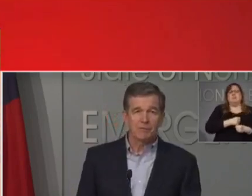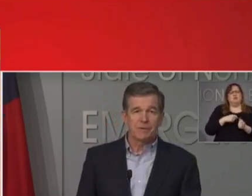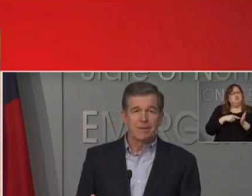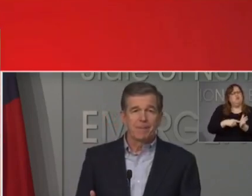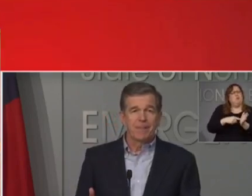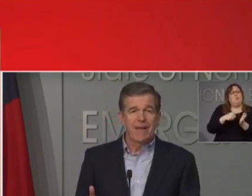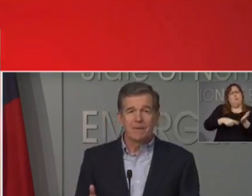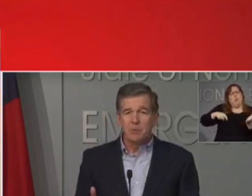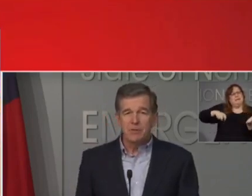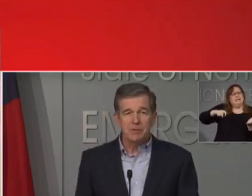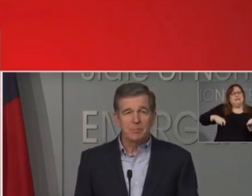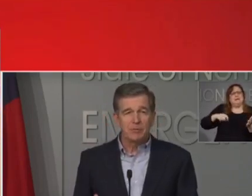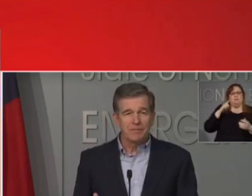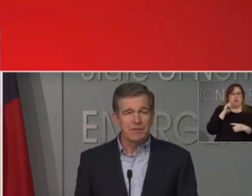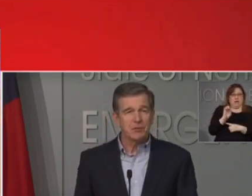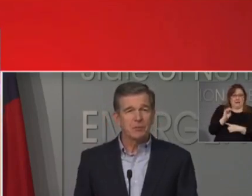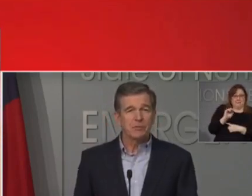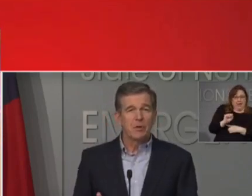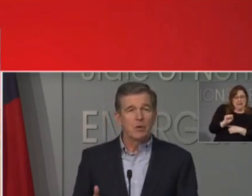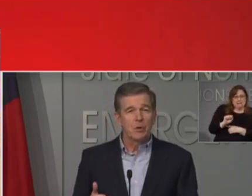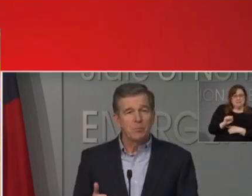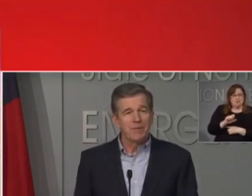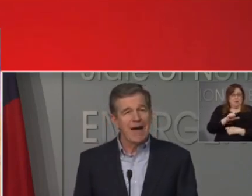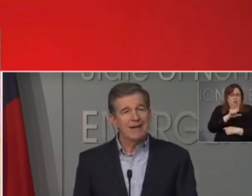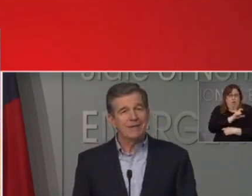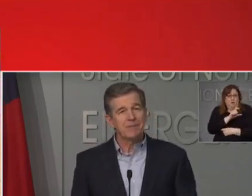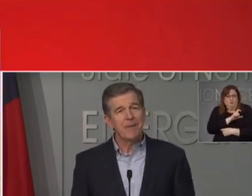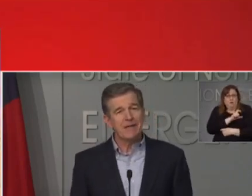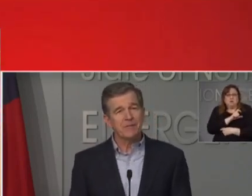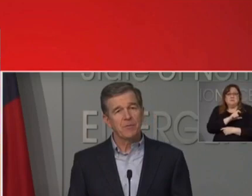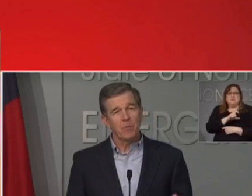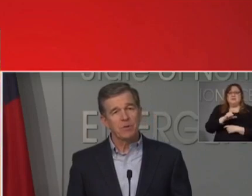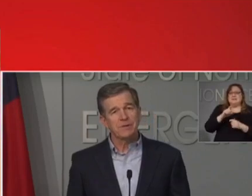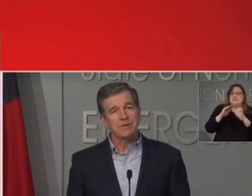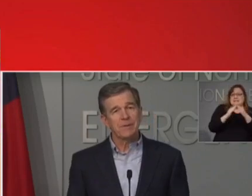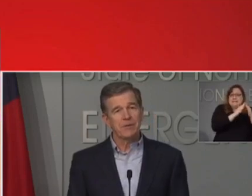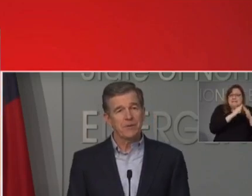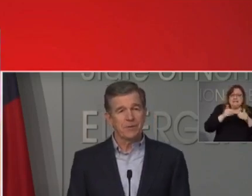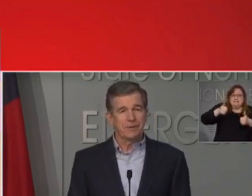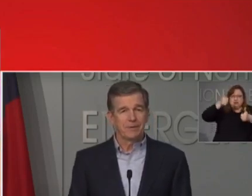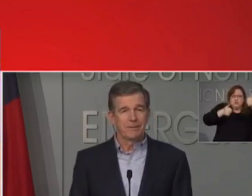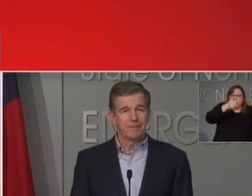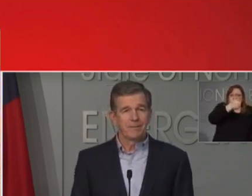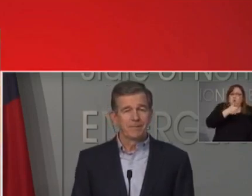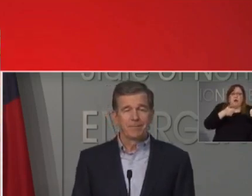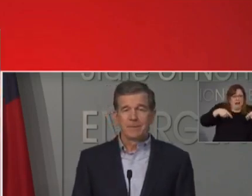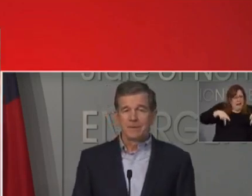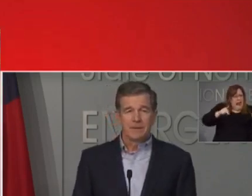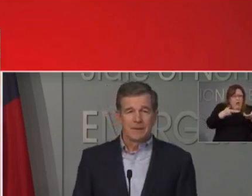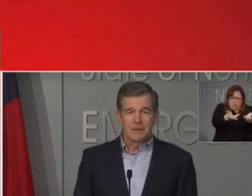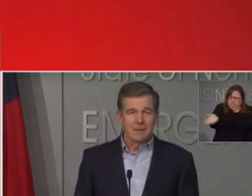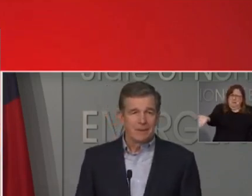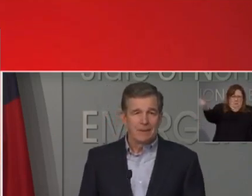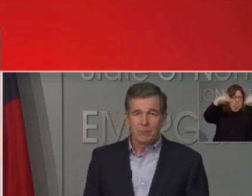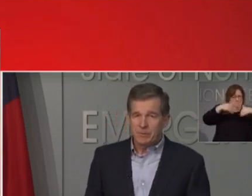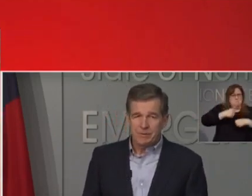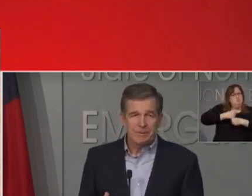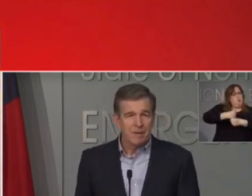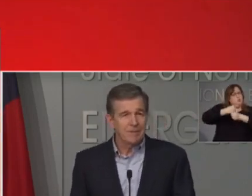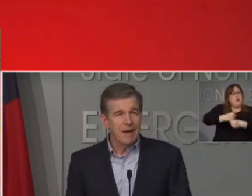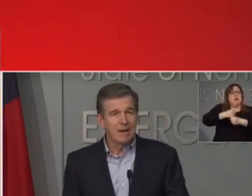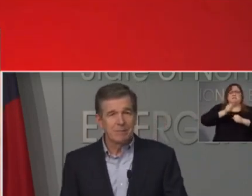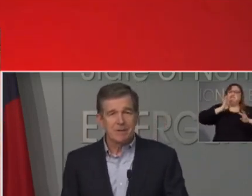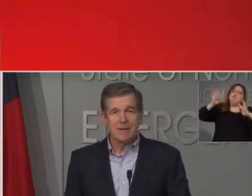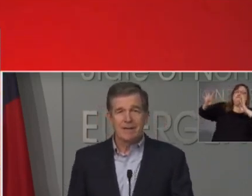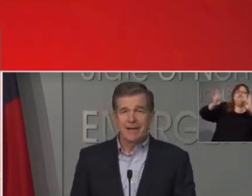officers, and the municipal officials who provided a space for voices to be heard. It was